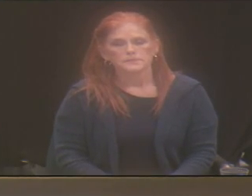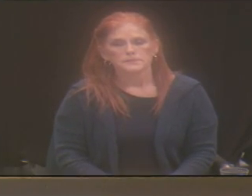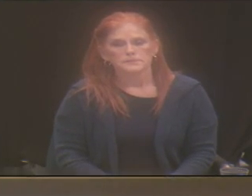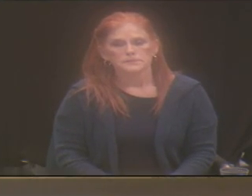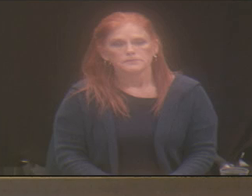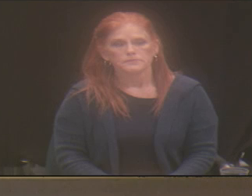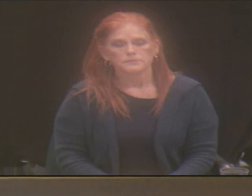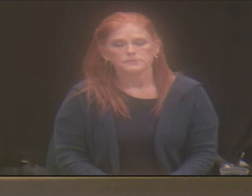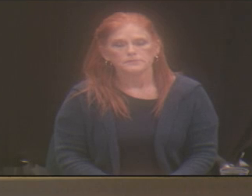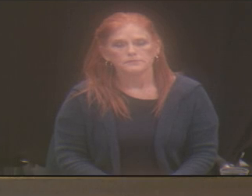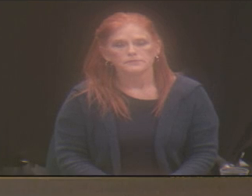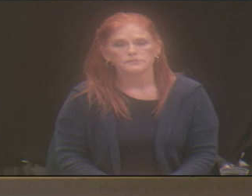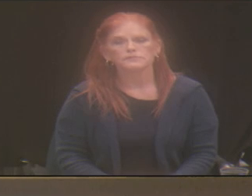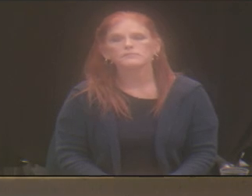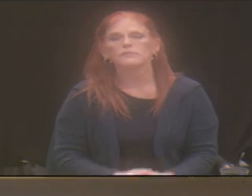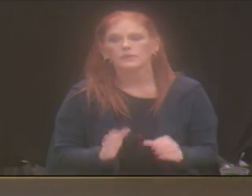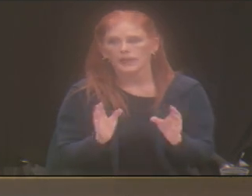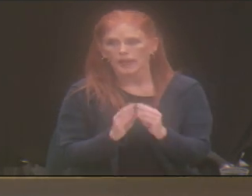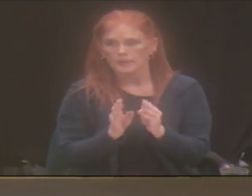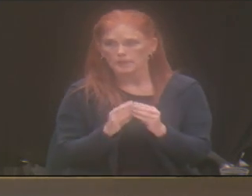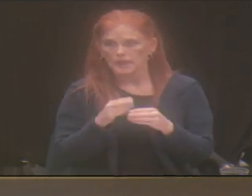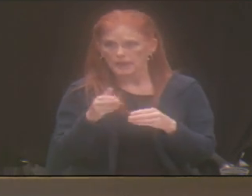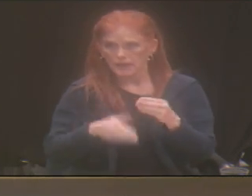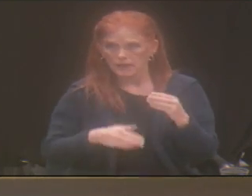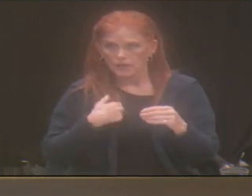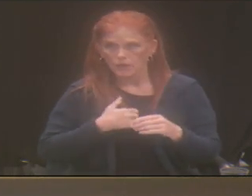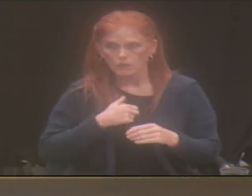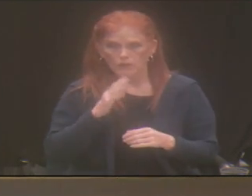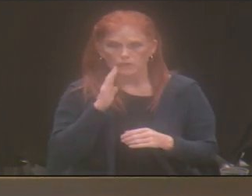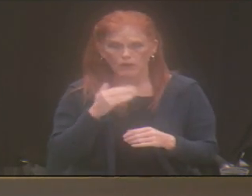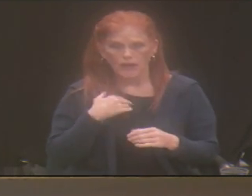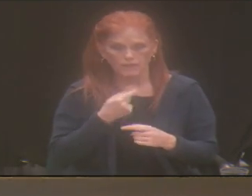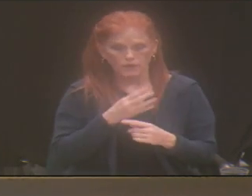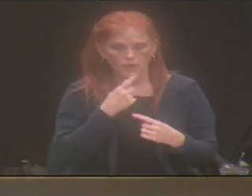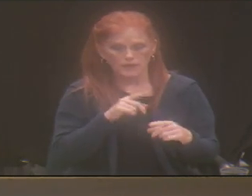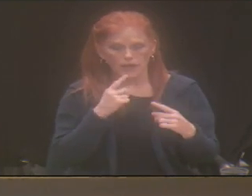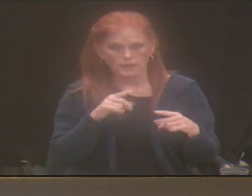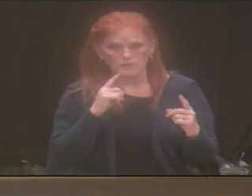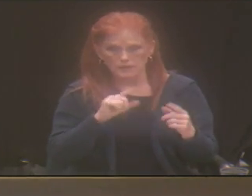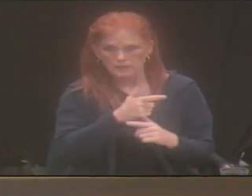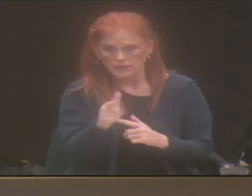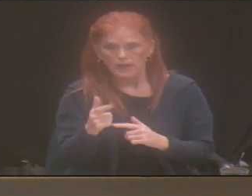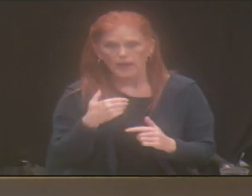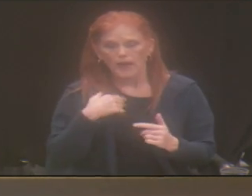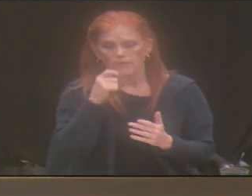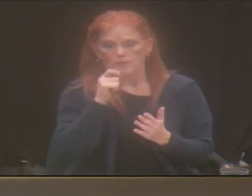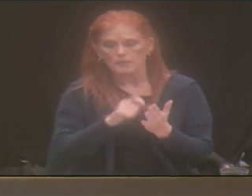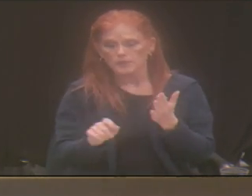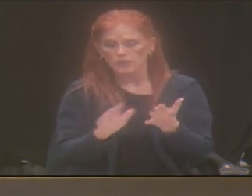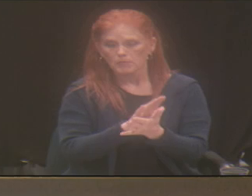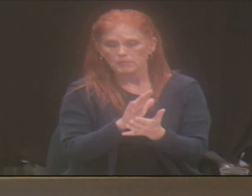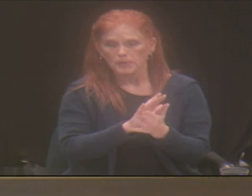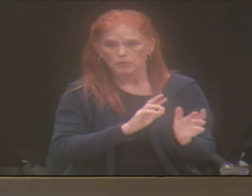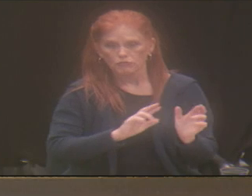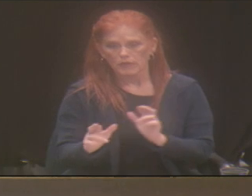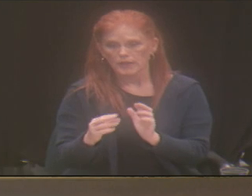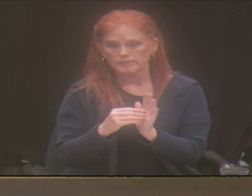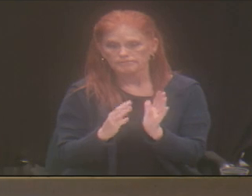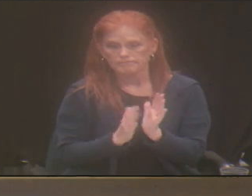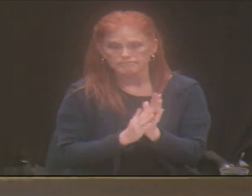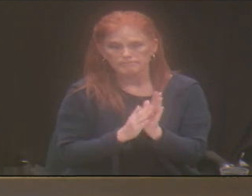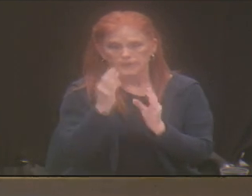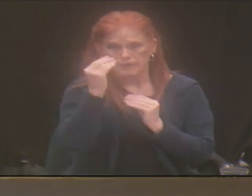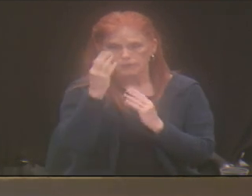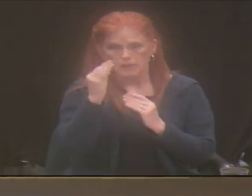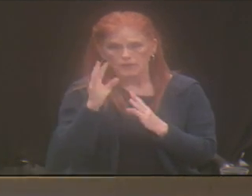So at the end of the meeting, we'll be having some announcements. So have your pencil and paper handy to take notes.